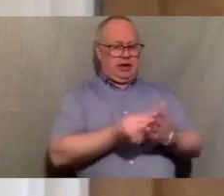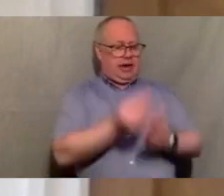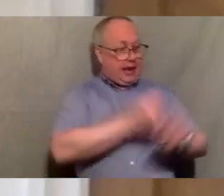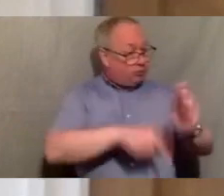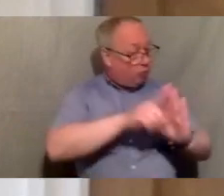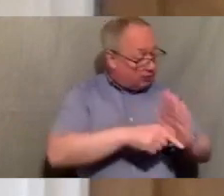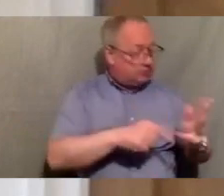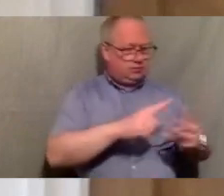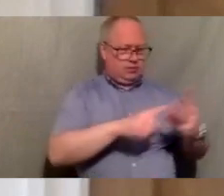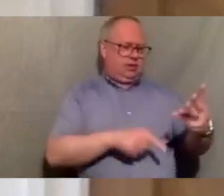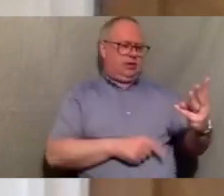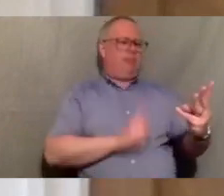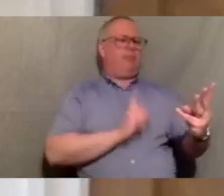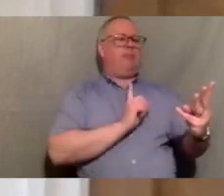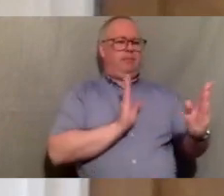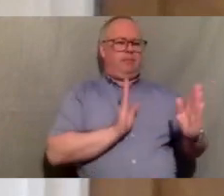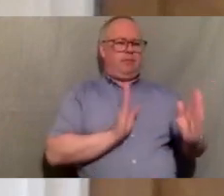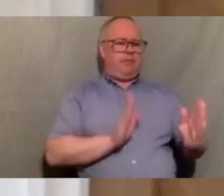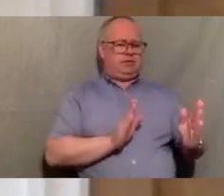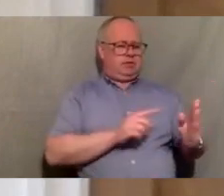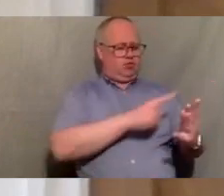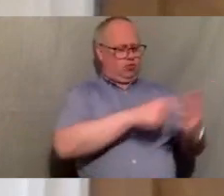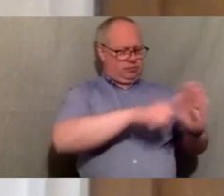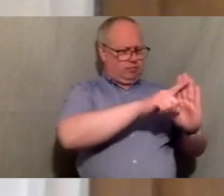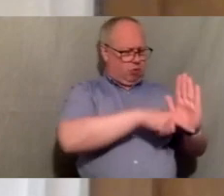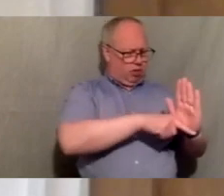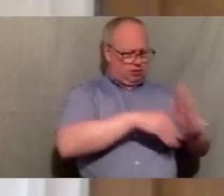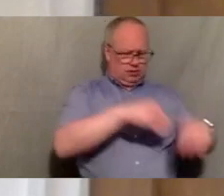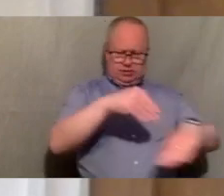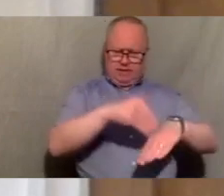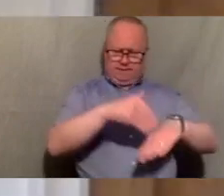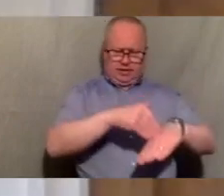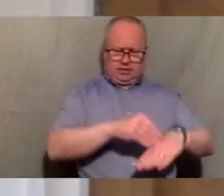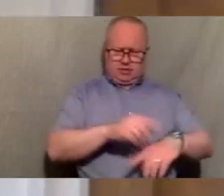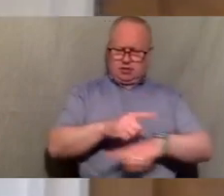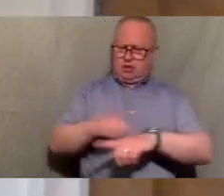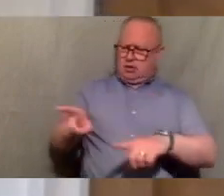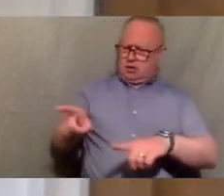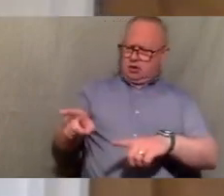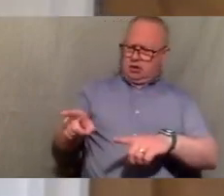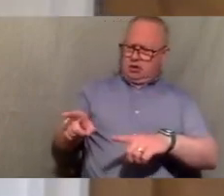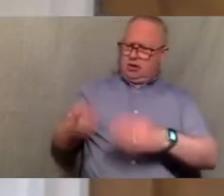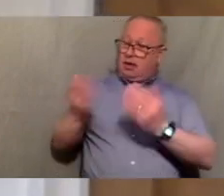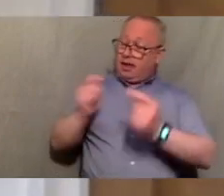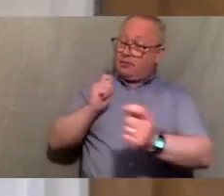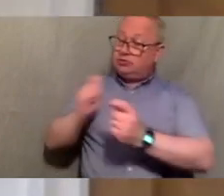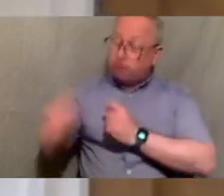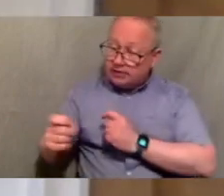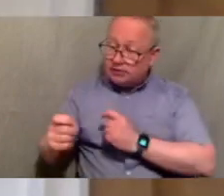to be it really needs to be aware of what impacts those policies are going to have on um on other things like climate change and inequality